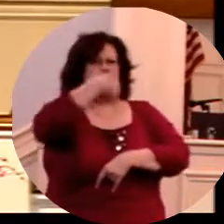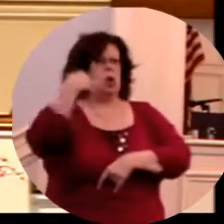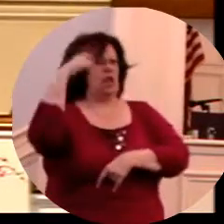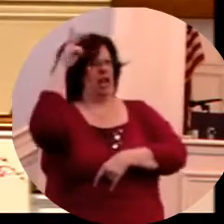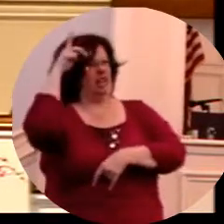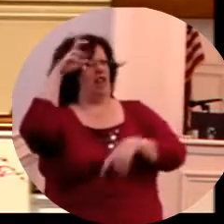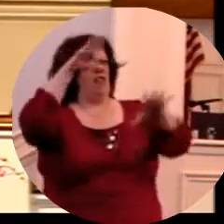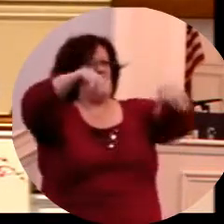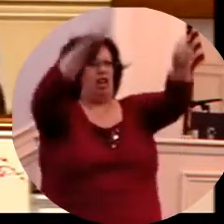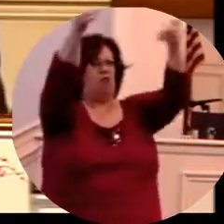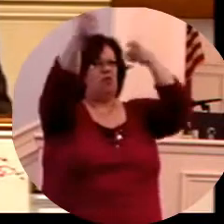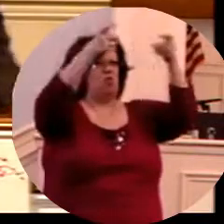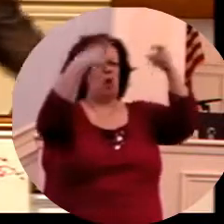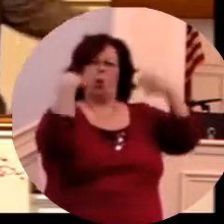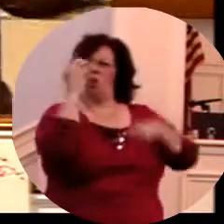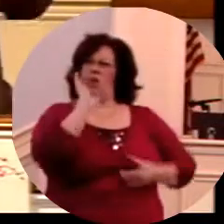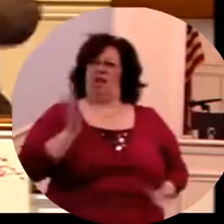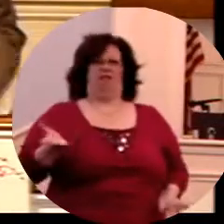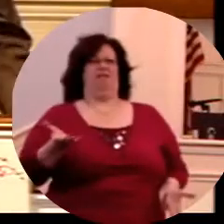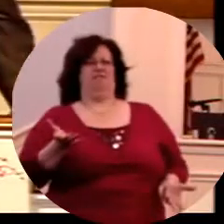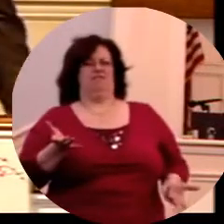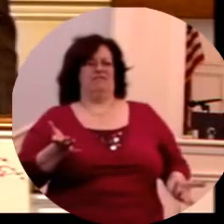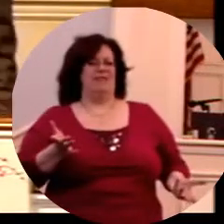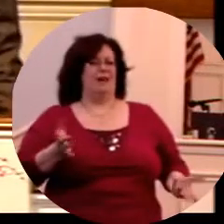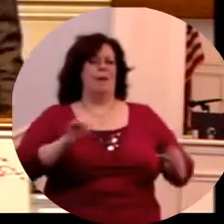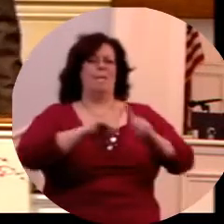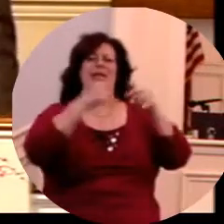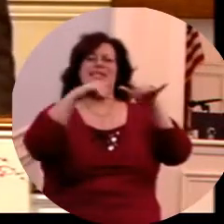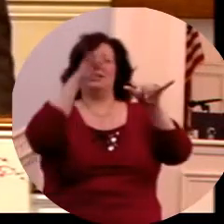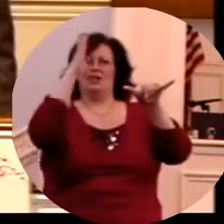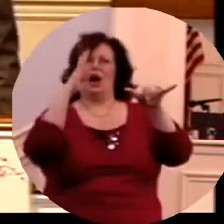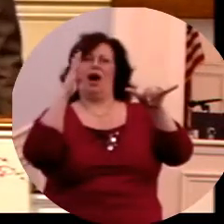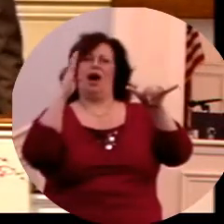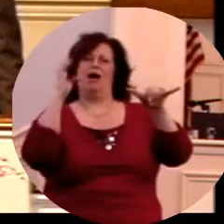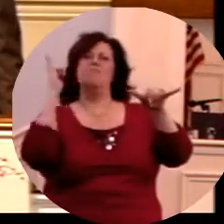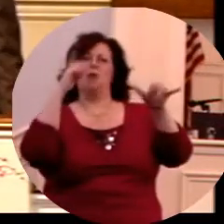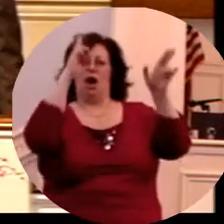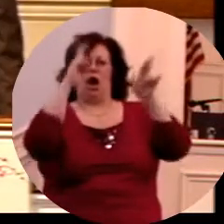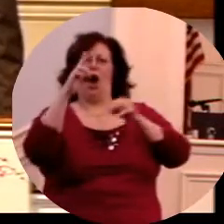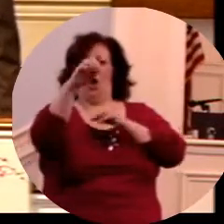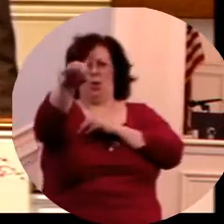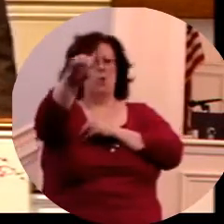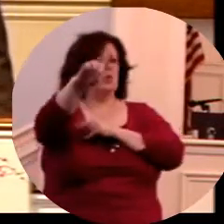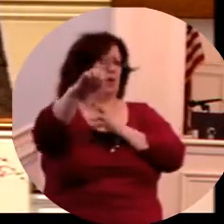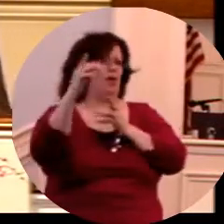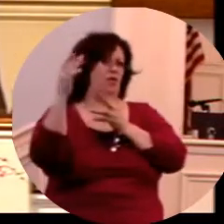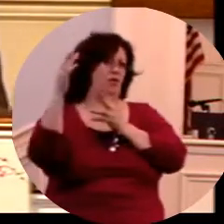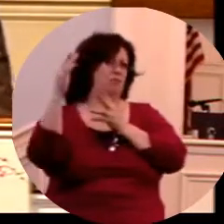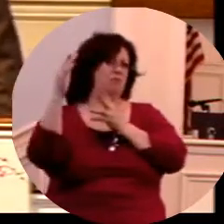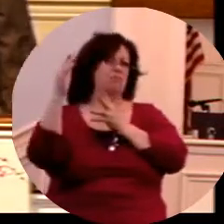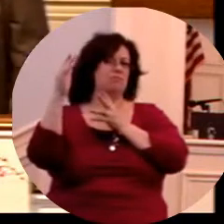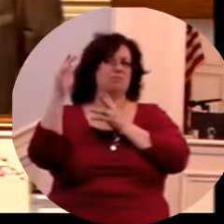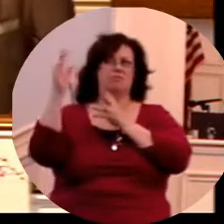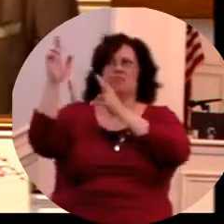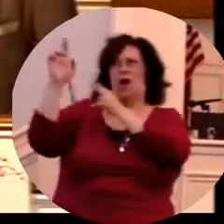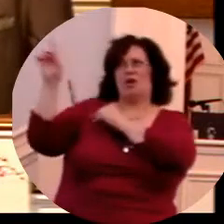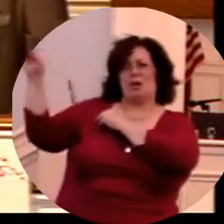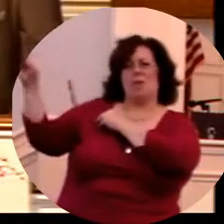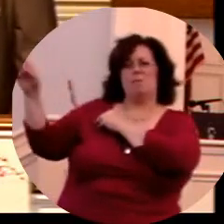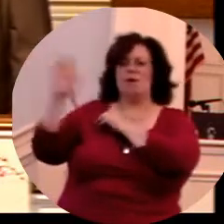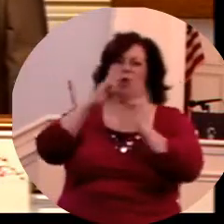Doesn't it look like the devil has just taken over? Yet God honors that fruit.